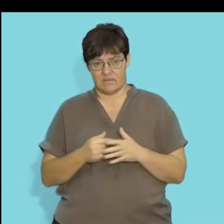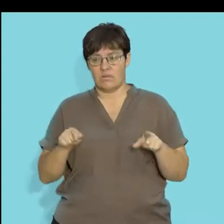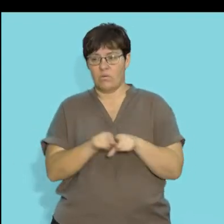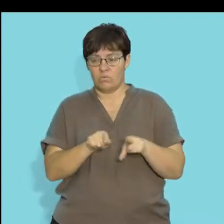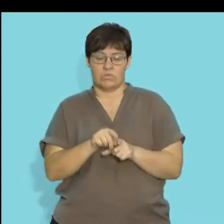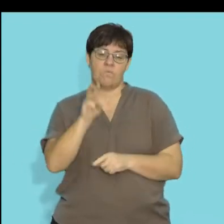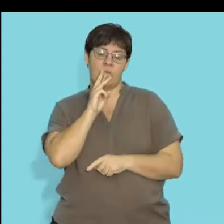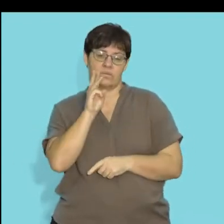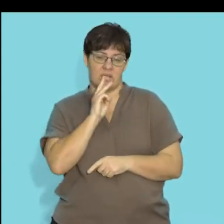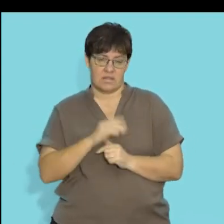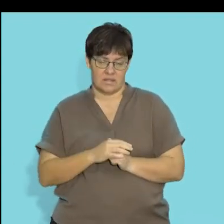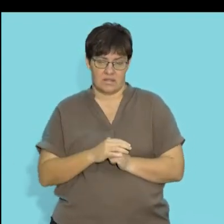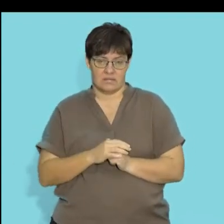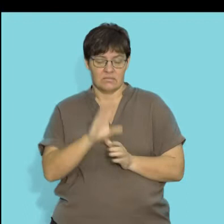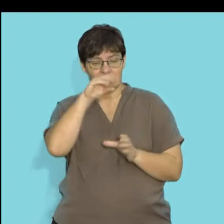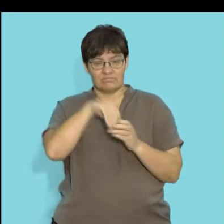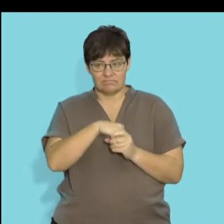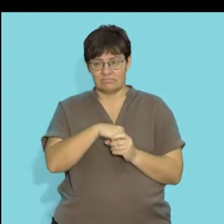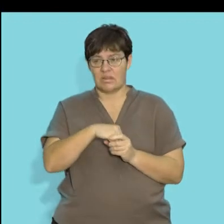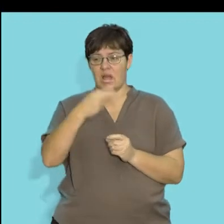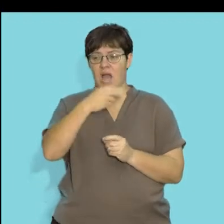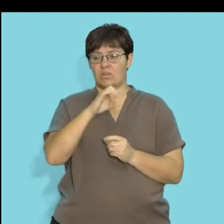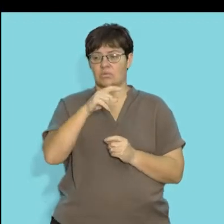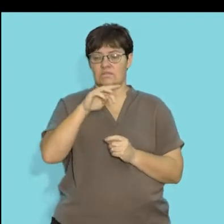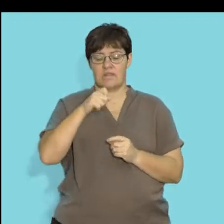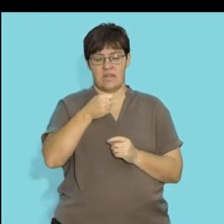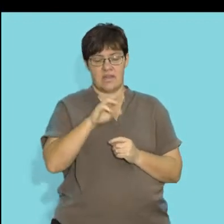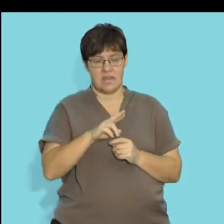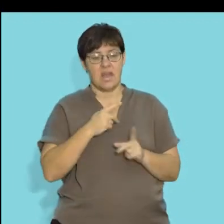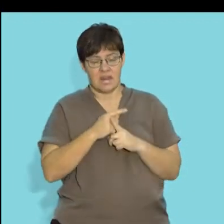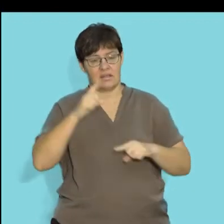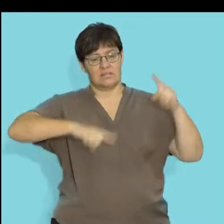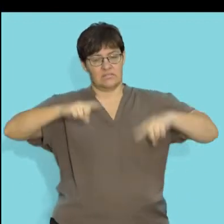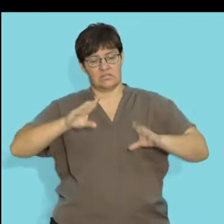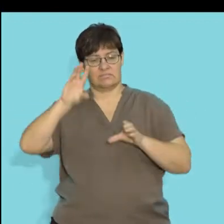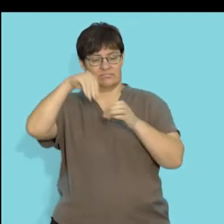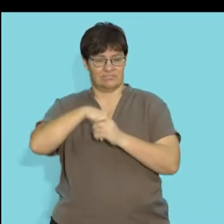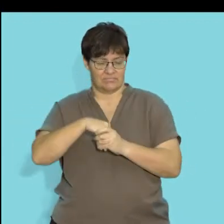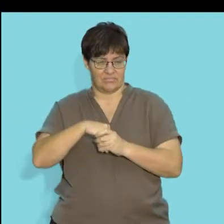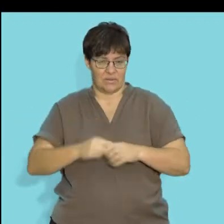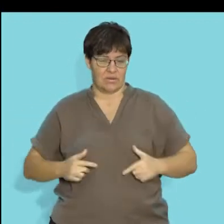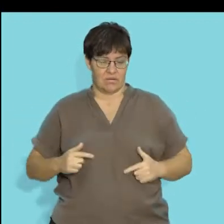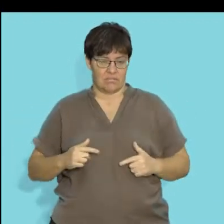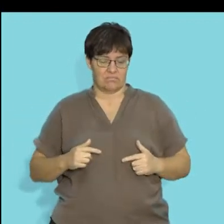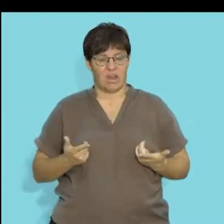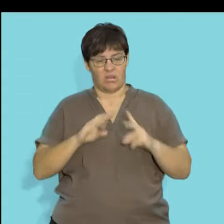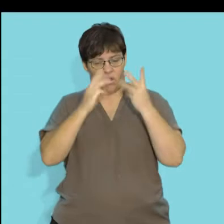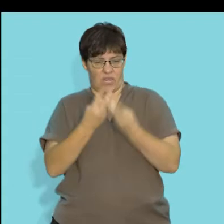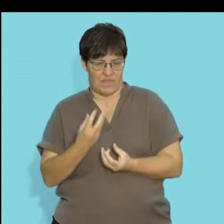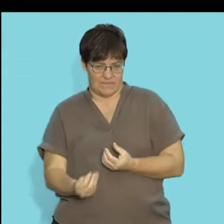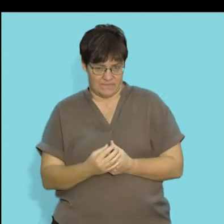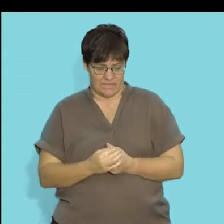as well as water, which is part of the hydrosphere, and how that supports the diversity of life on earth. And so, this is the